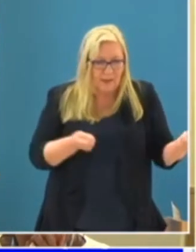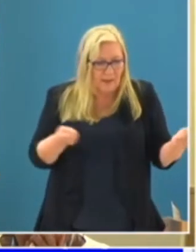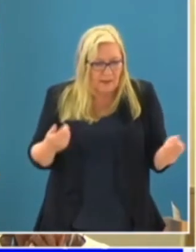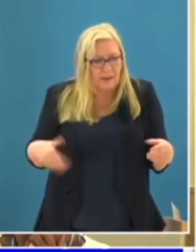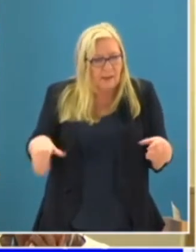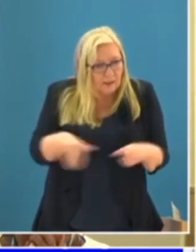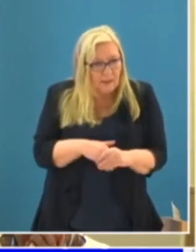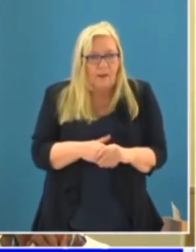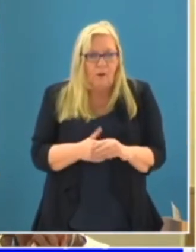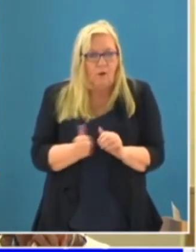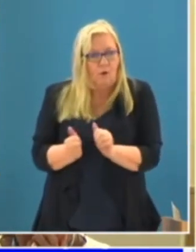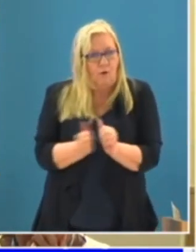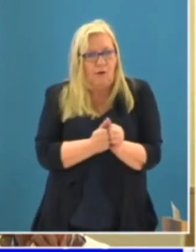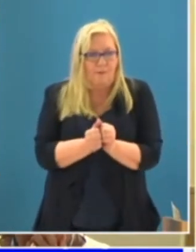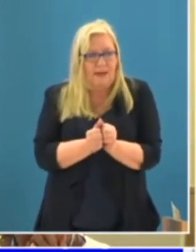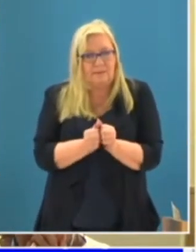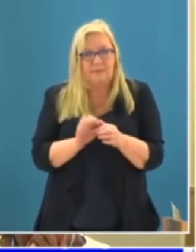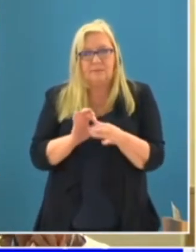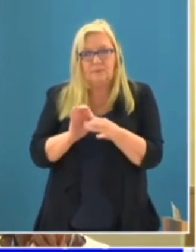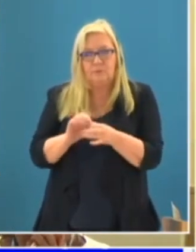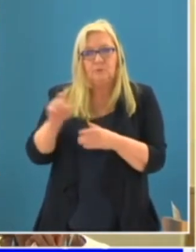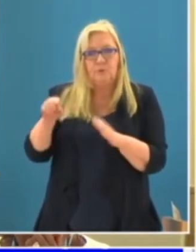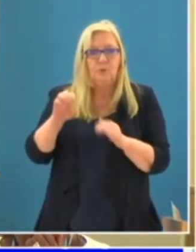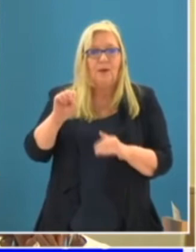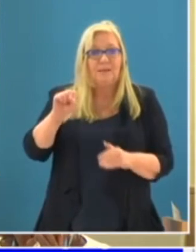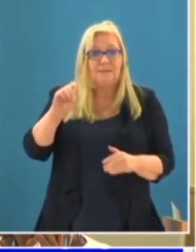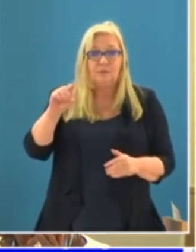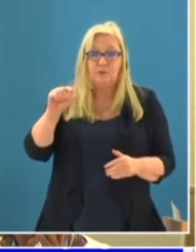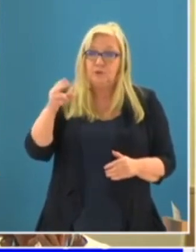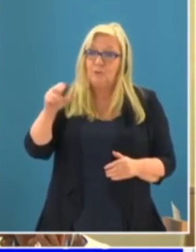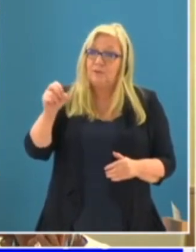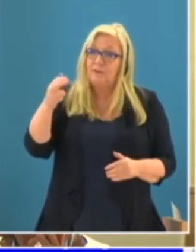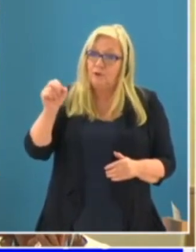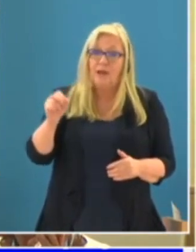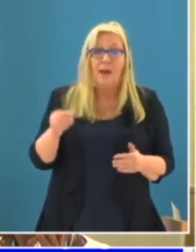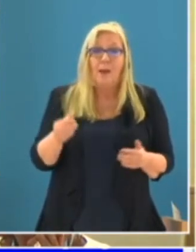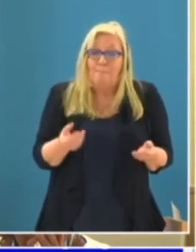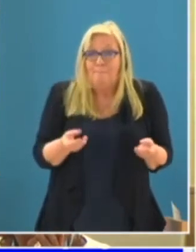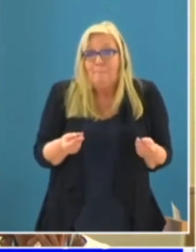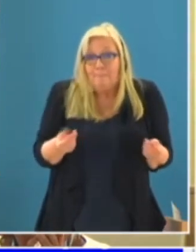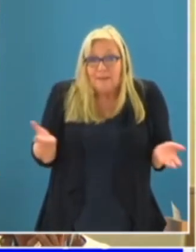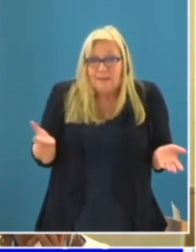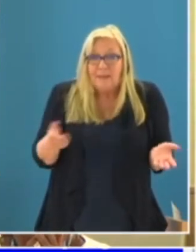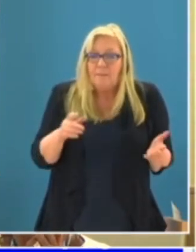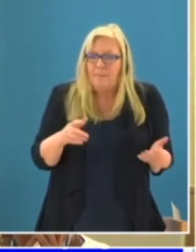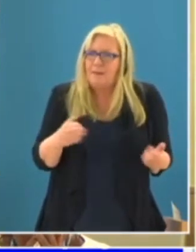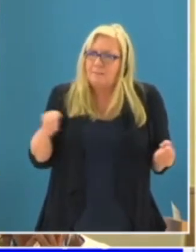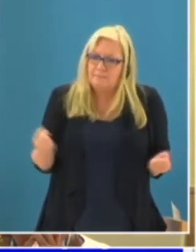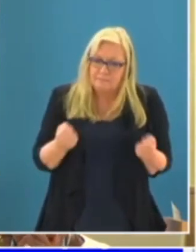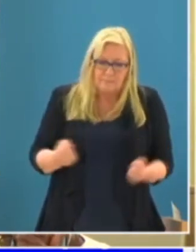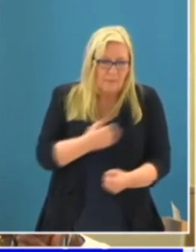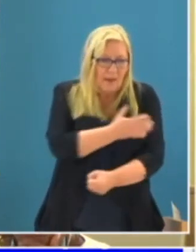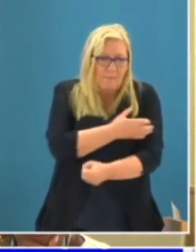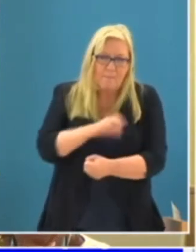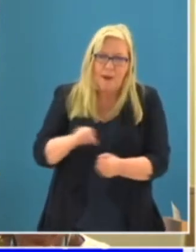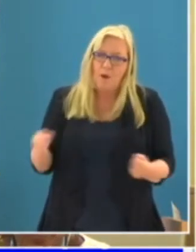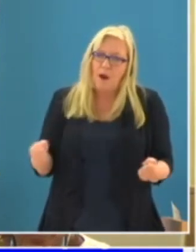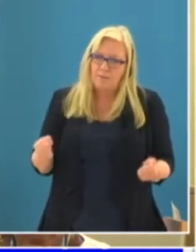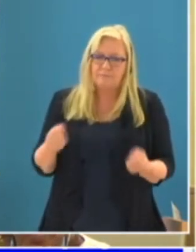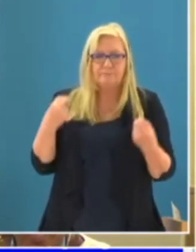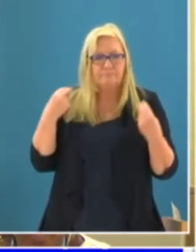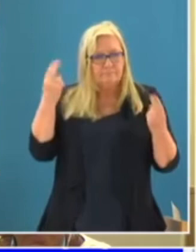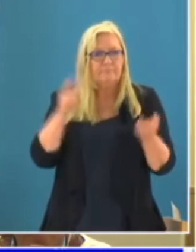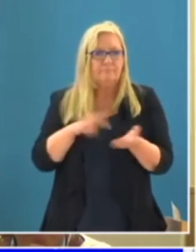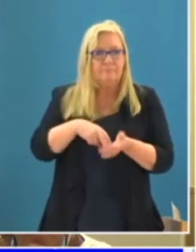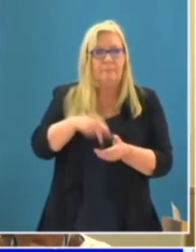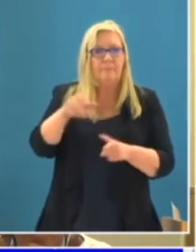collaborative approaches to SDG 2030. It is not always the money, but also empowerment. Let us empower practices that have worked for centuries.